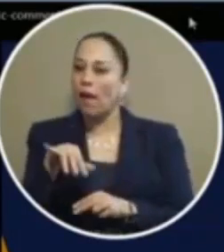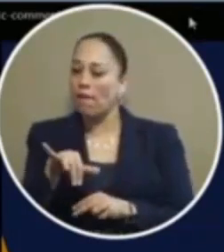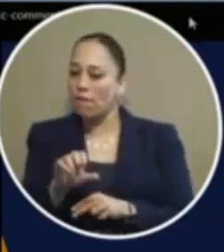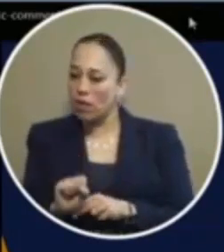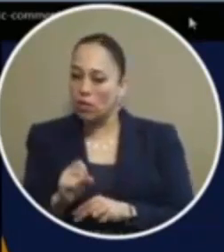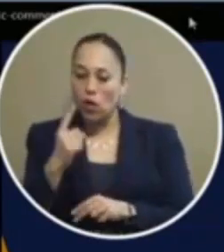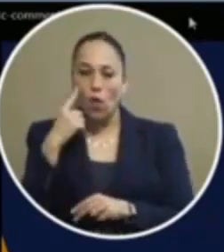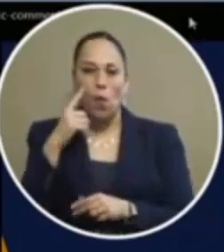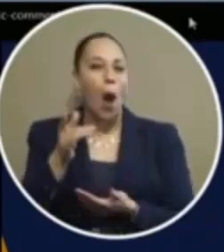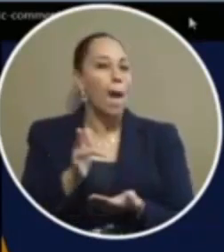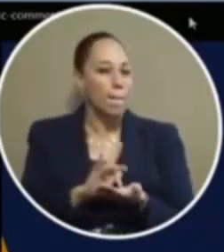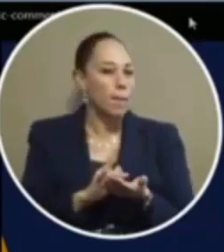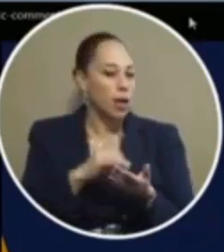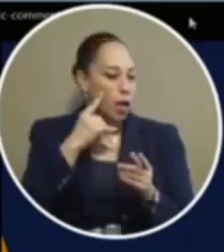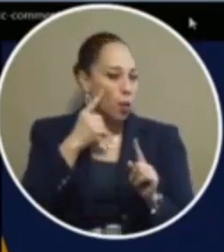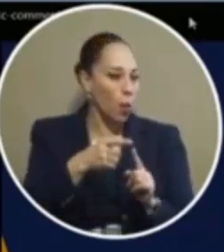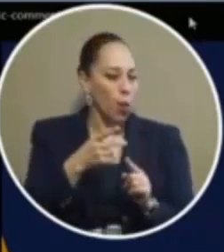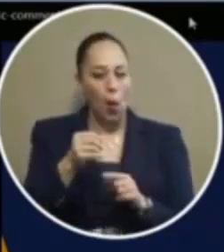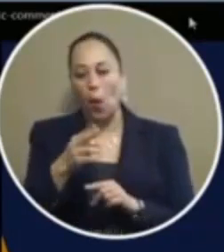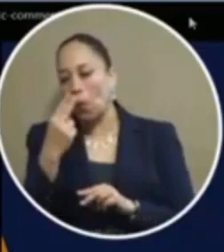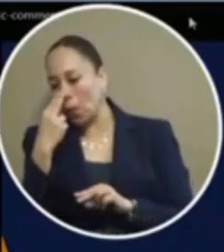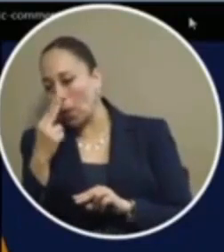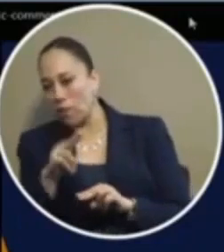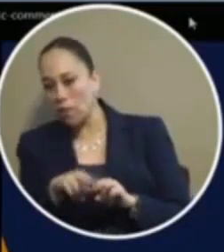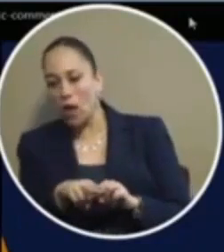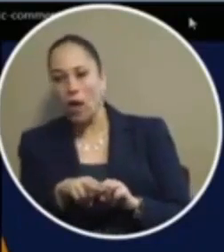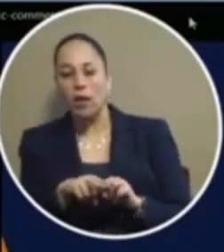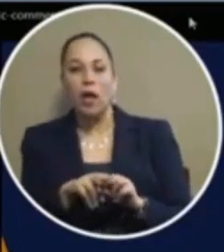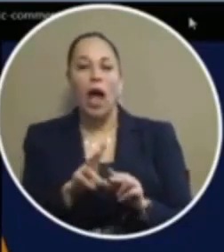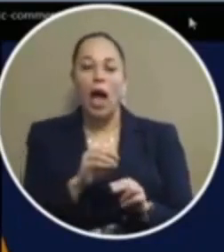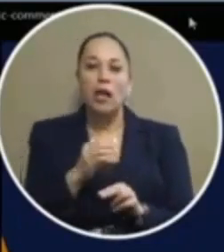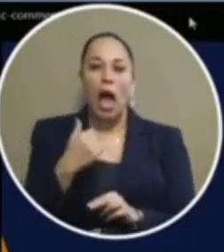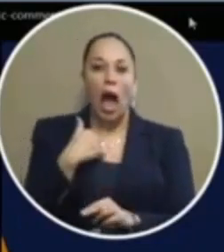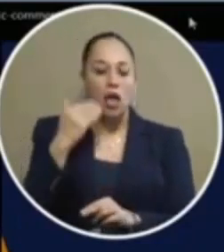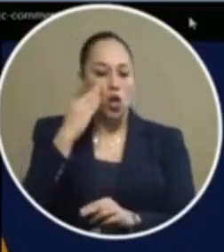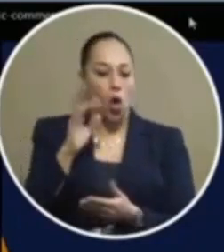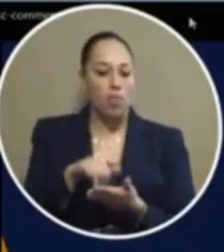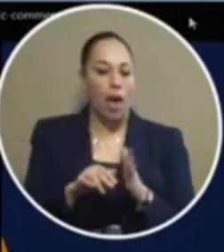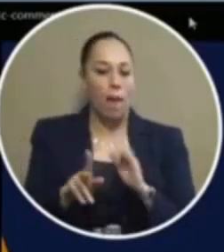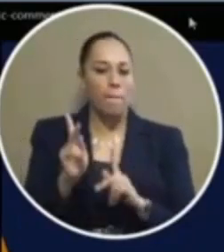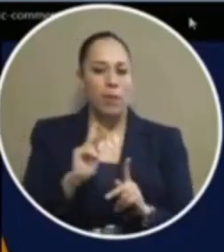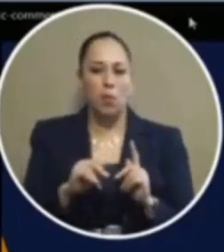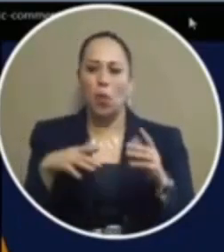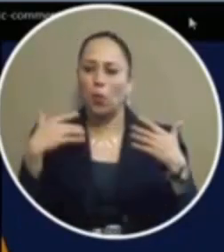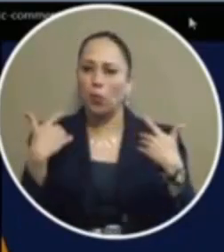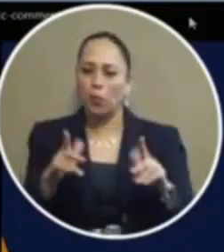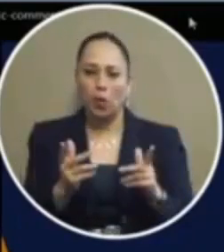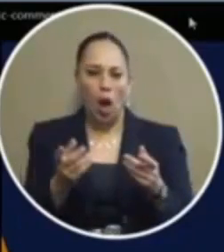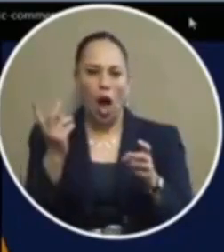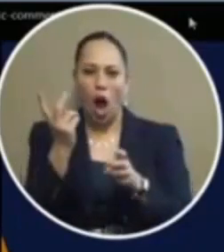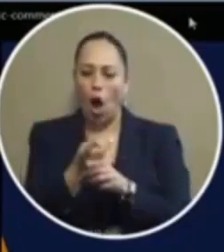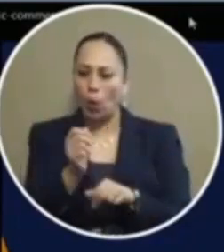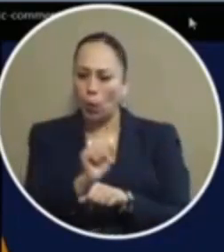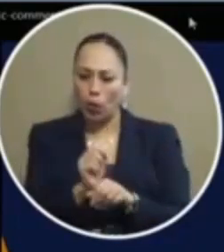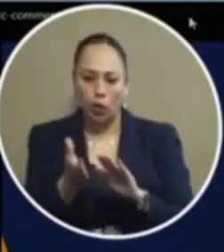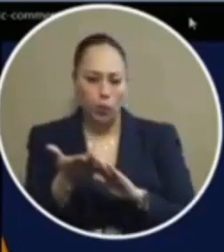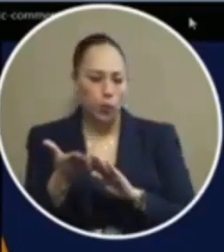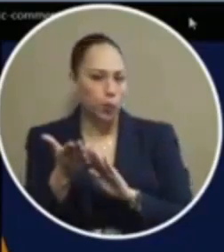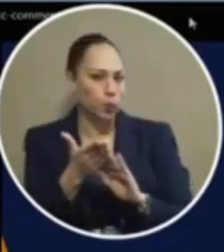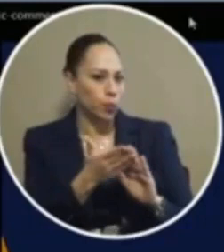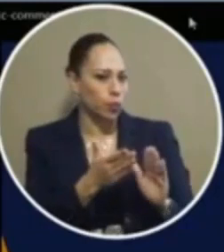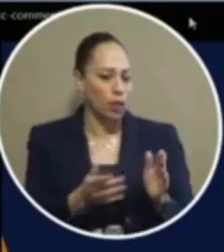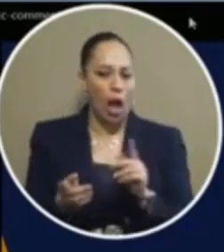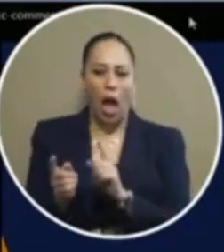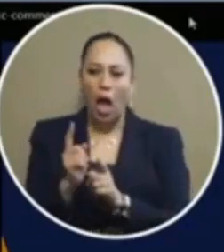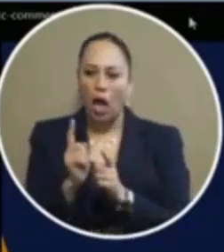medicinal purposes or recreational or what i have you and i know that these people are very productive i'm i've over the past several years